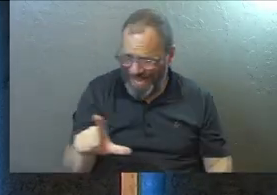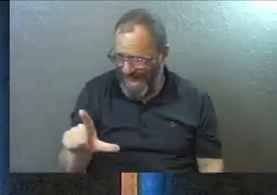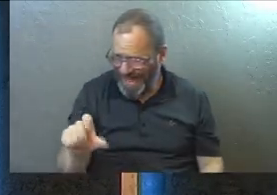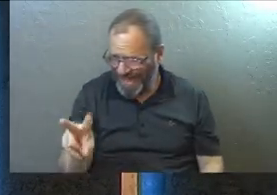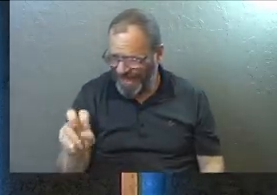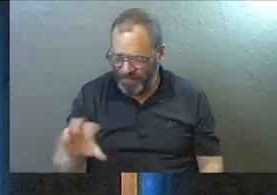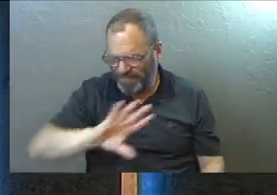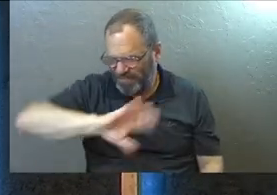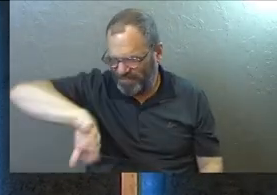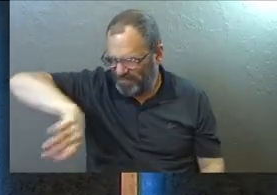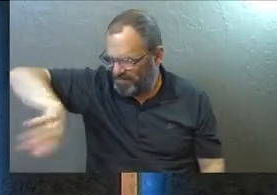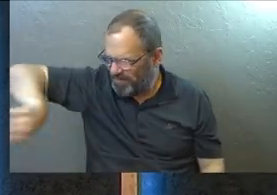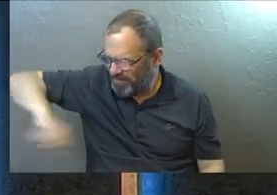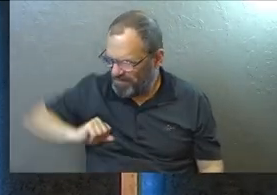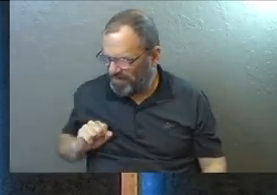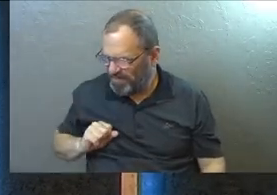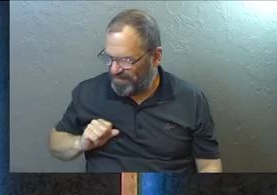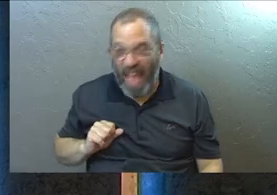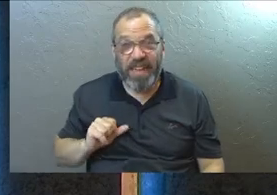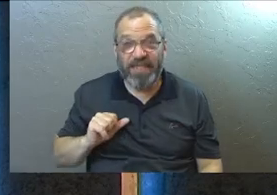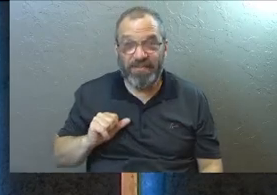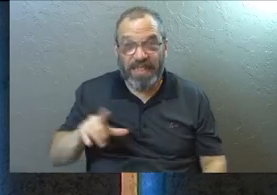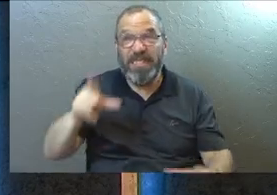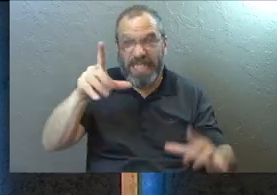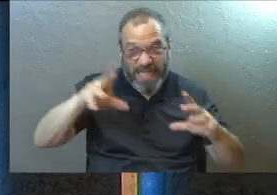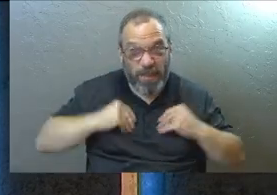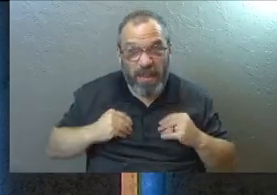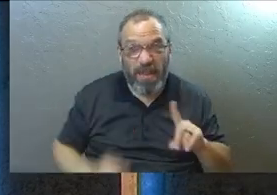the love and it'd be okay.